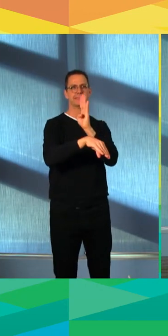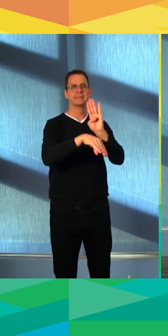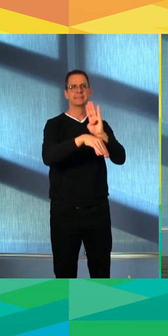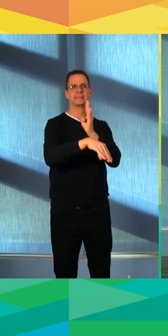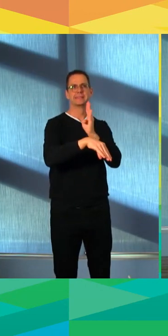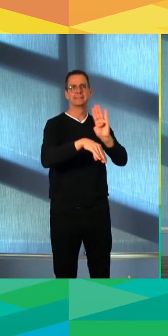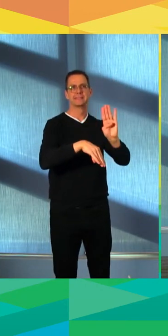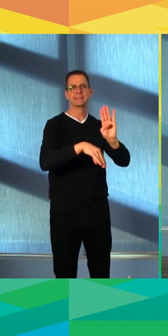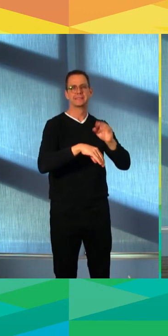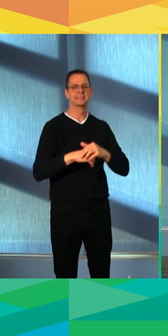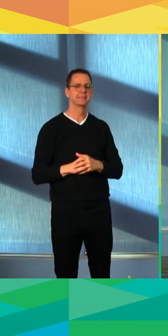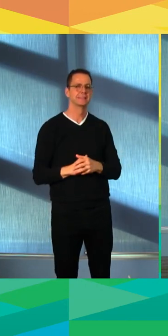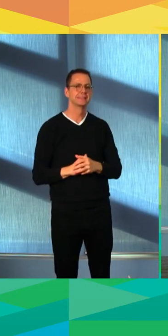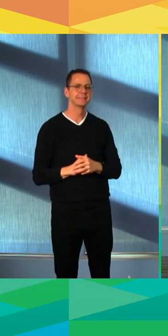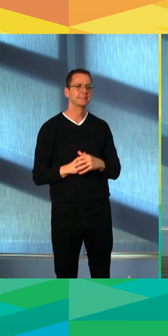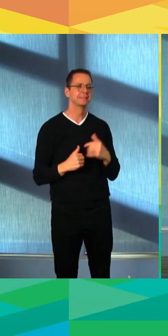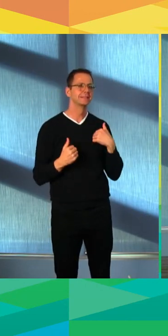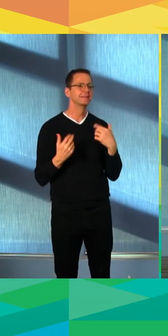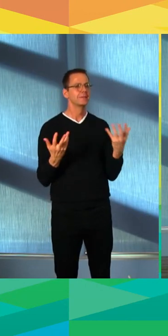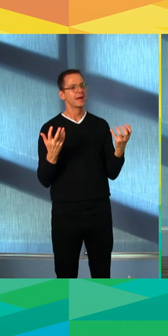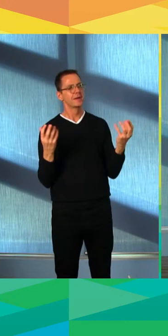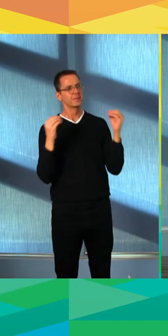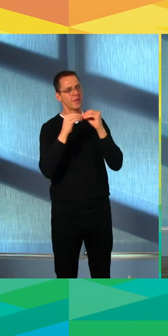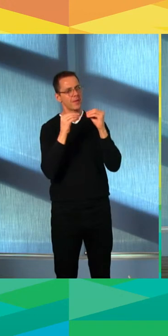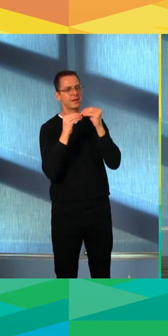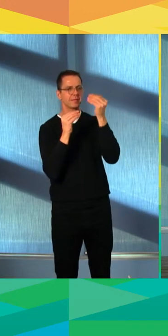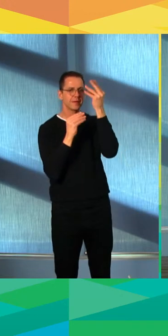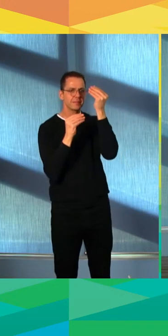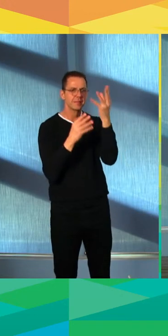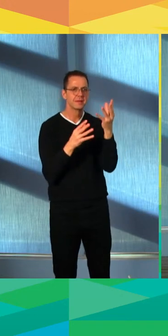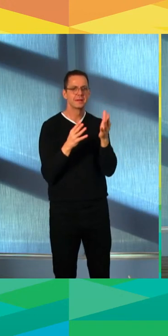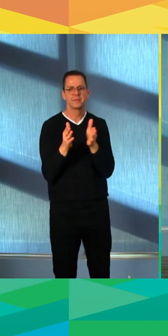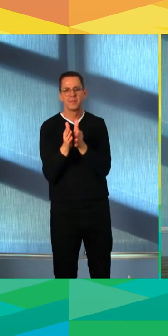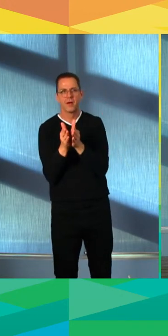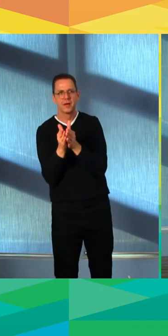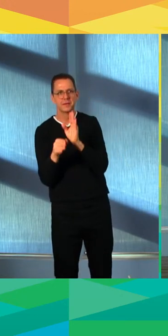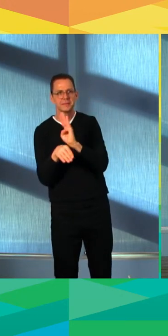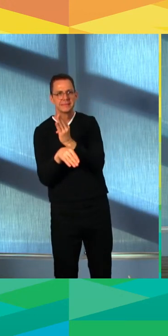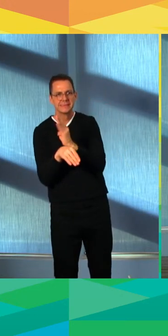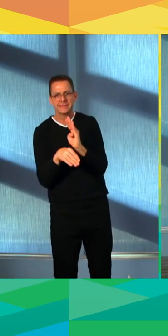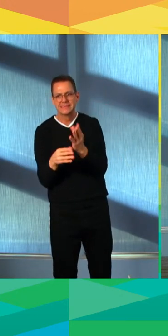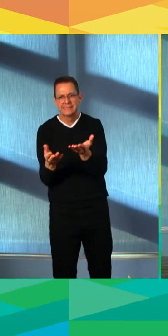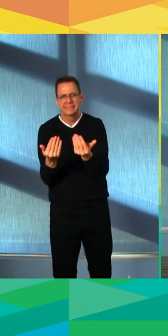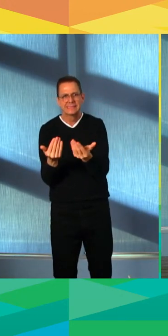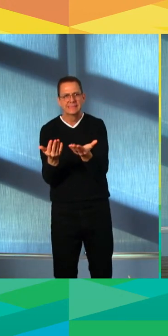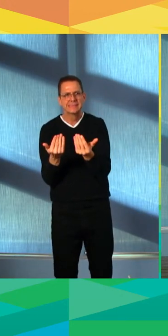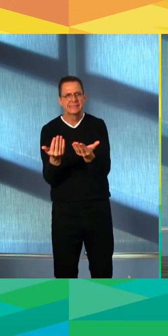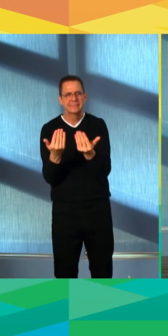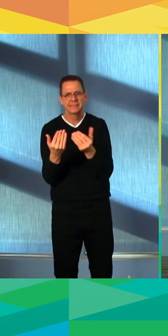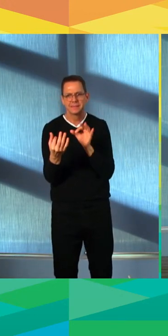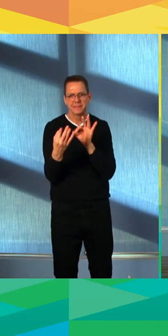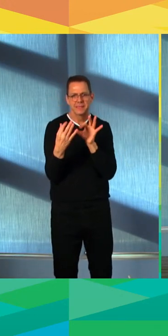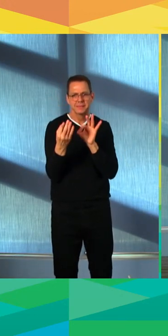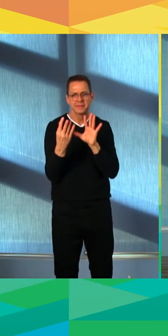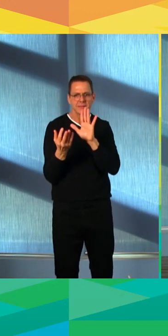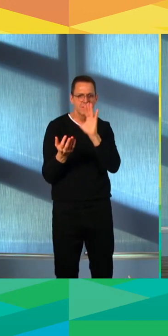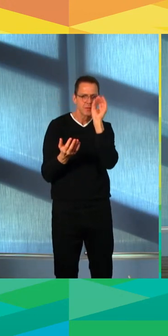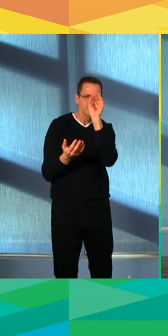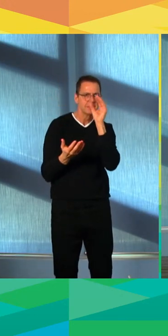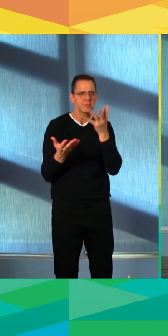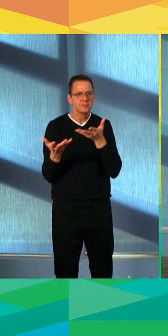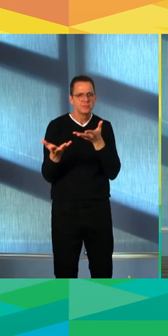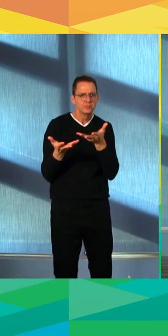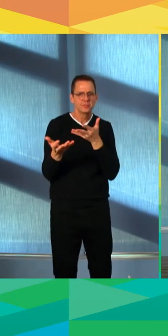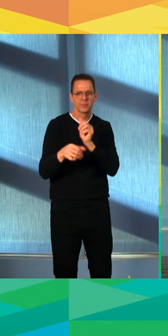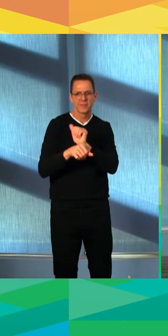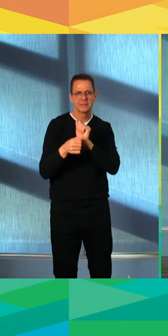interesting. Tell us more. And how can we see if we can solve this as opposed to no, here's five reasons why we can't do this. So I've seen that culture shift happen at the city